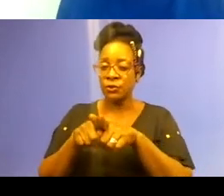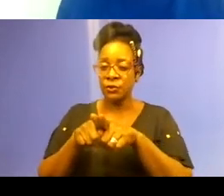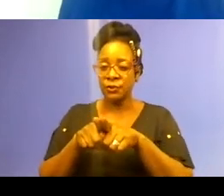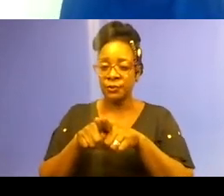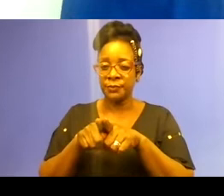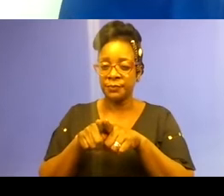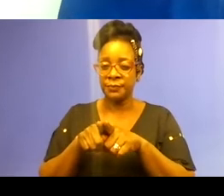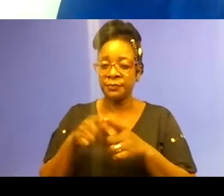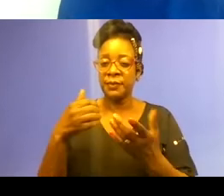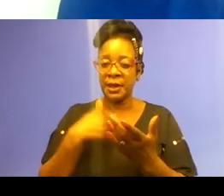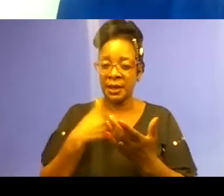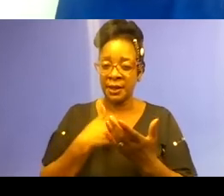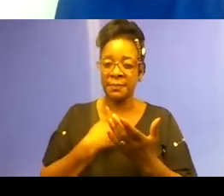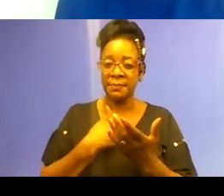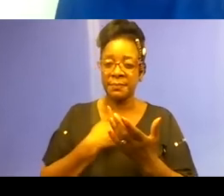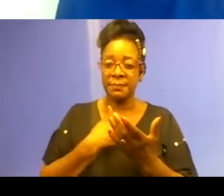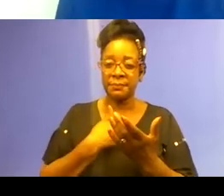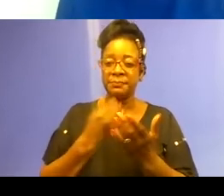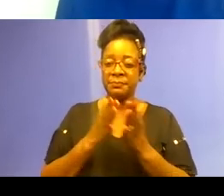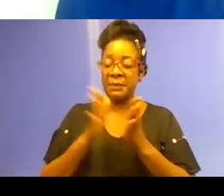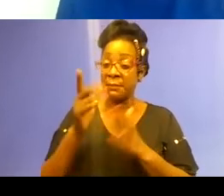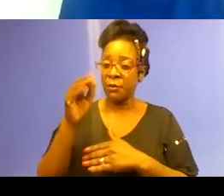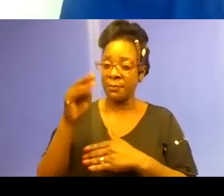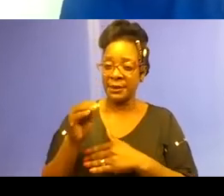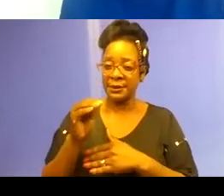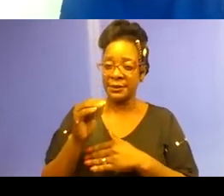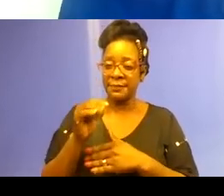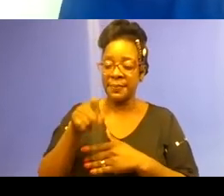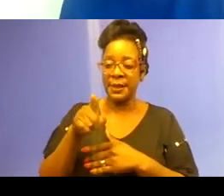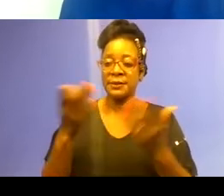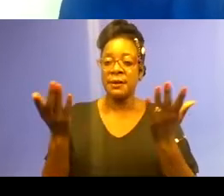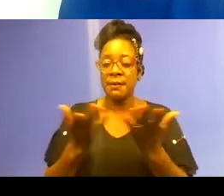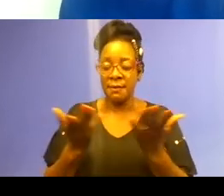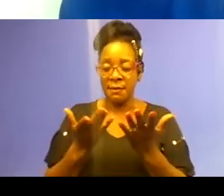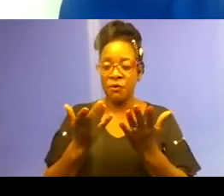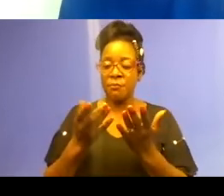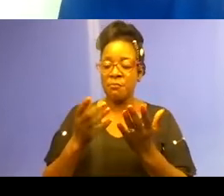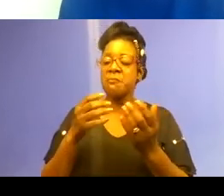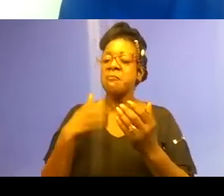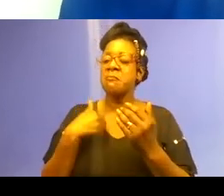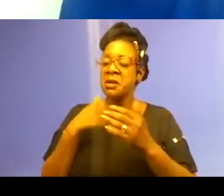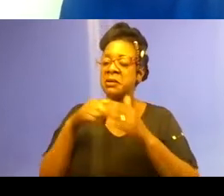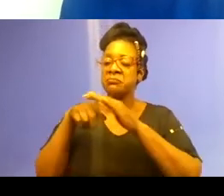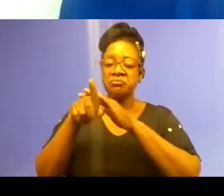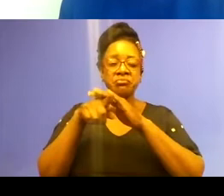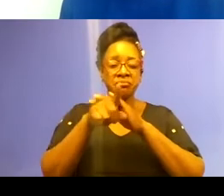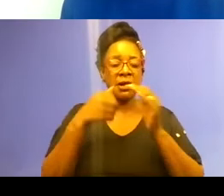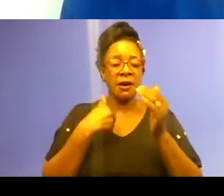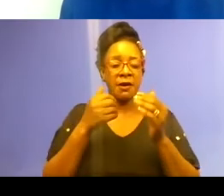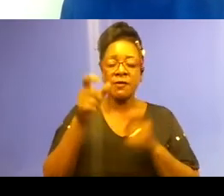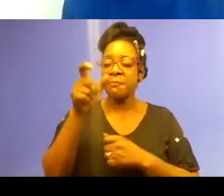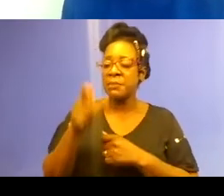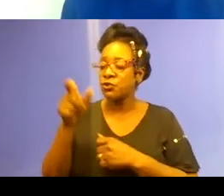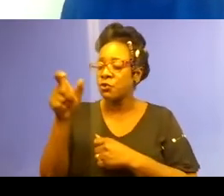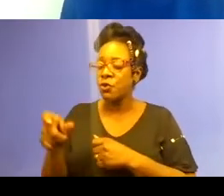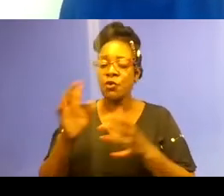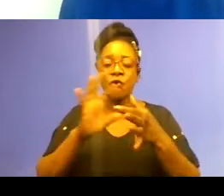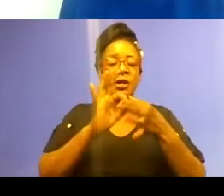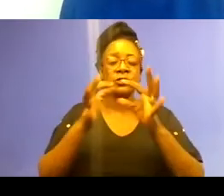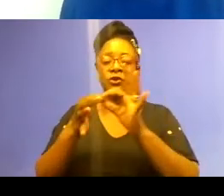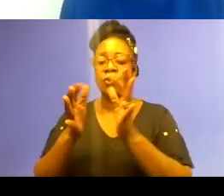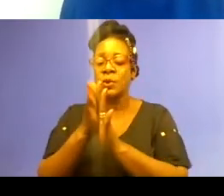And given that that's how I move through the world, I have a personal connection to some of the ideas we'll explore today.